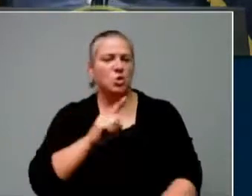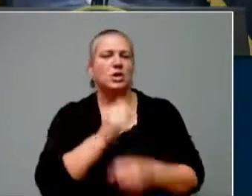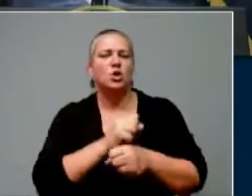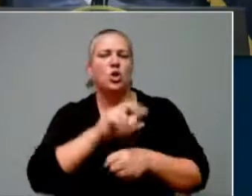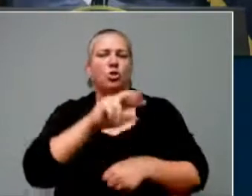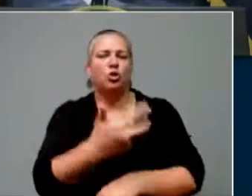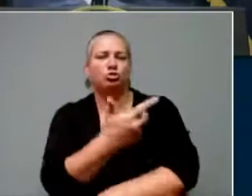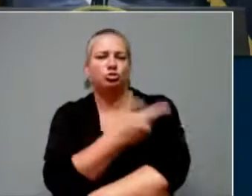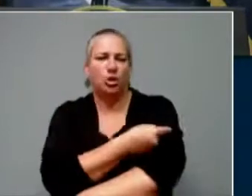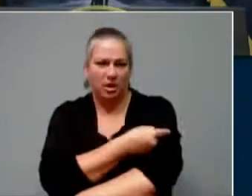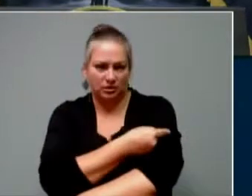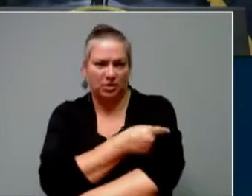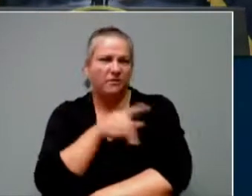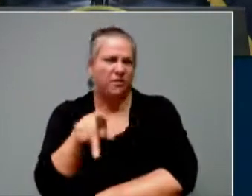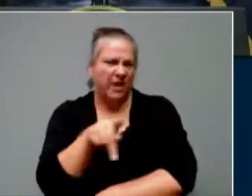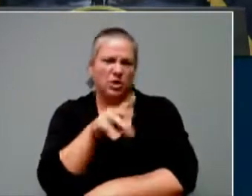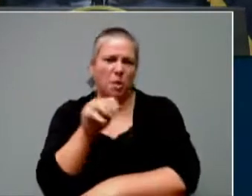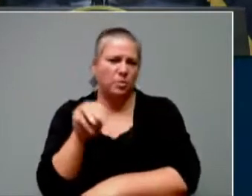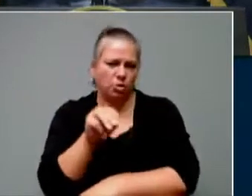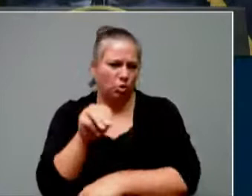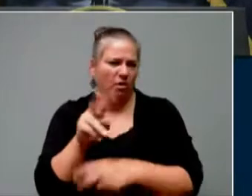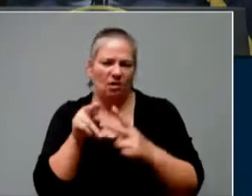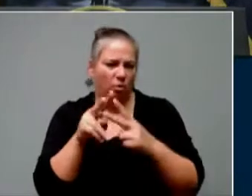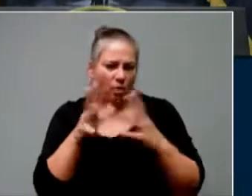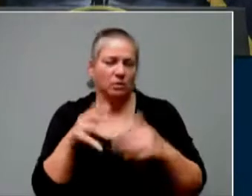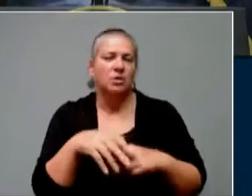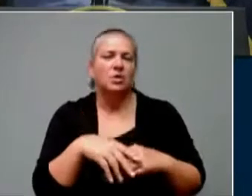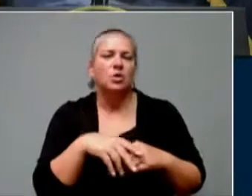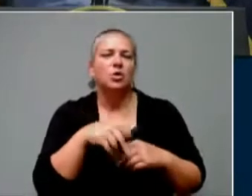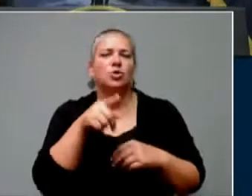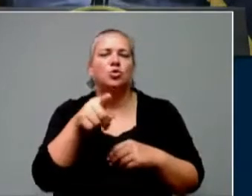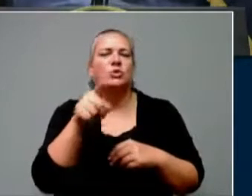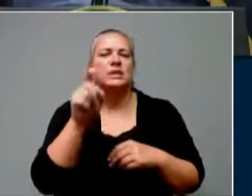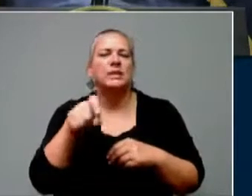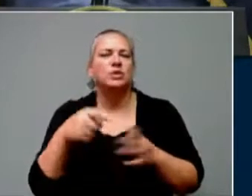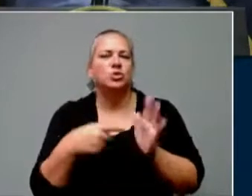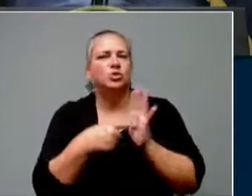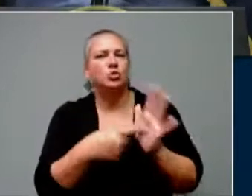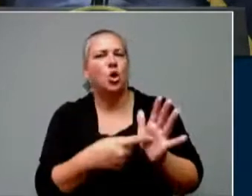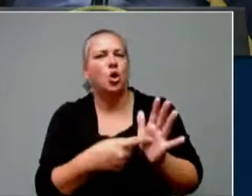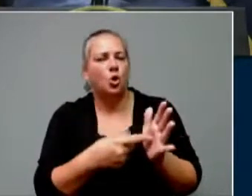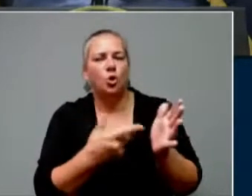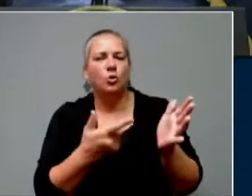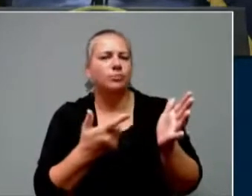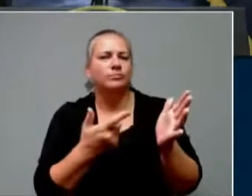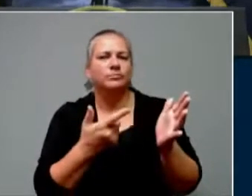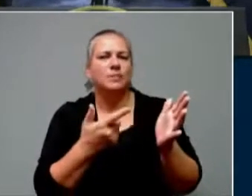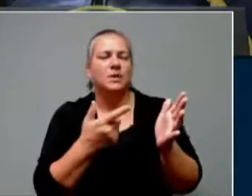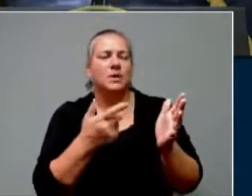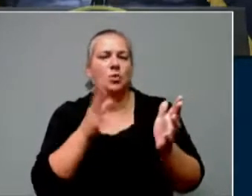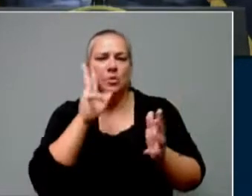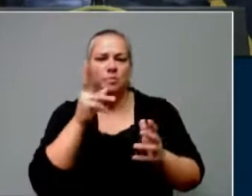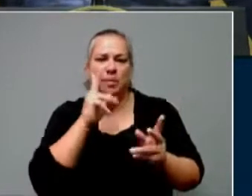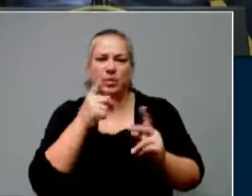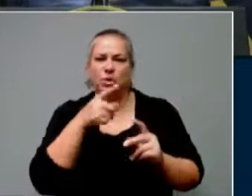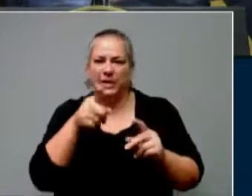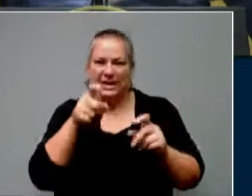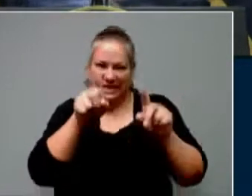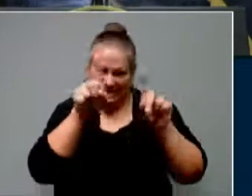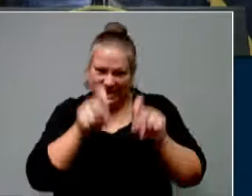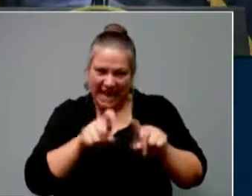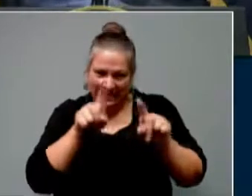need only a test that you have a immunocompromised condition. No one's going to double check or verify you need only a test to this